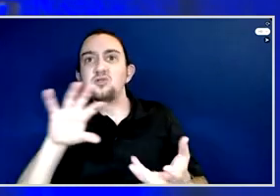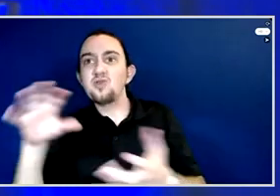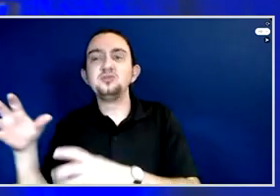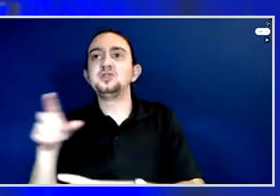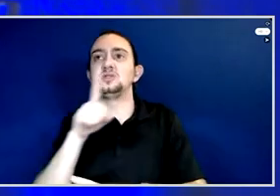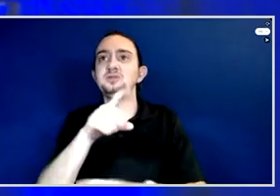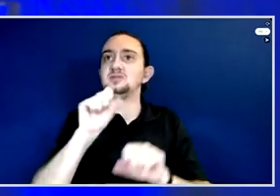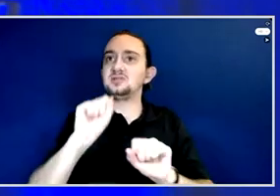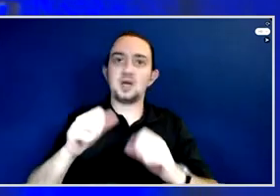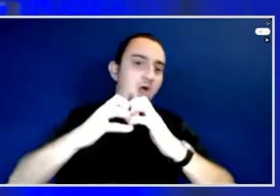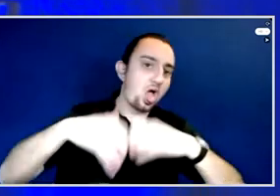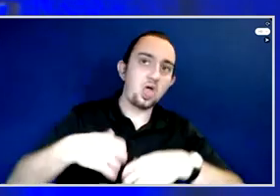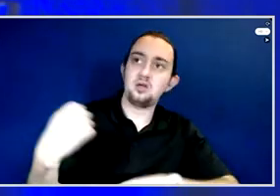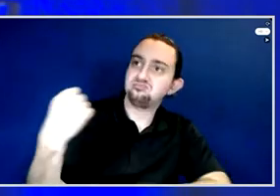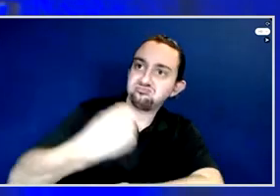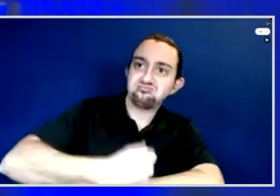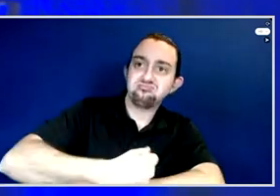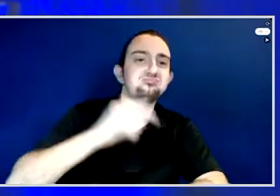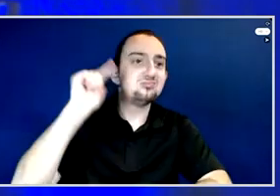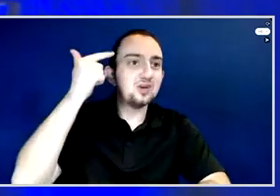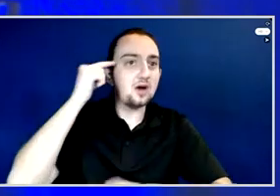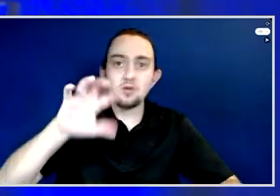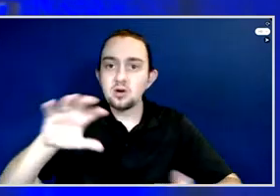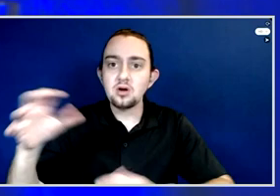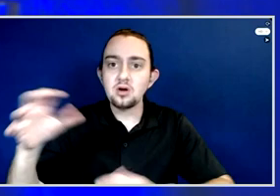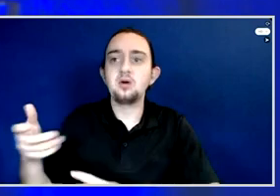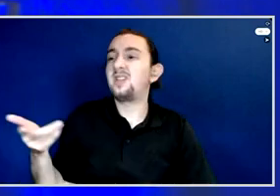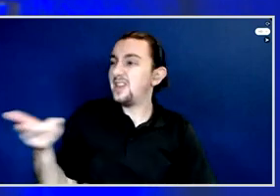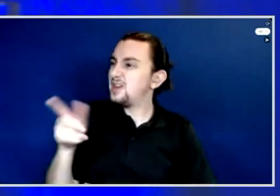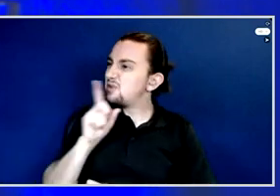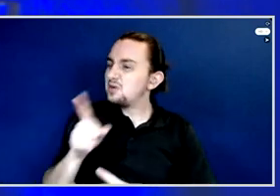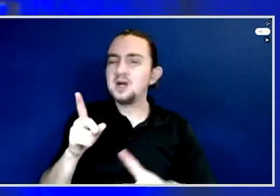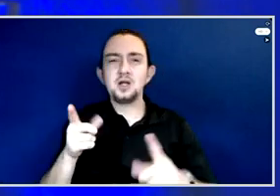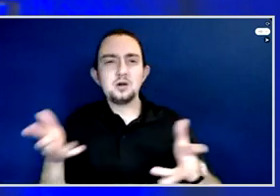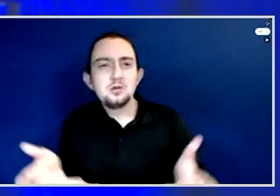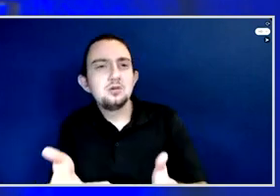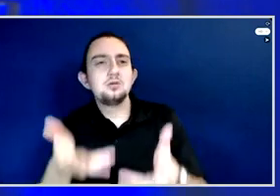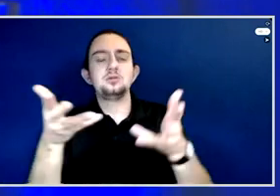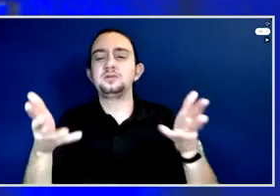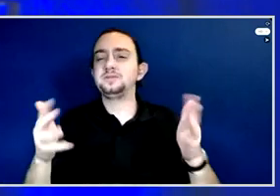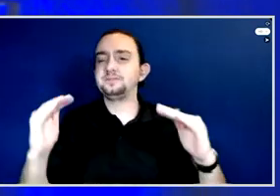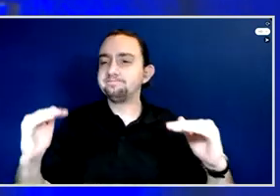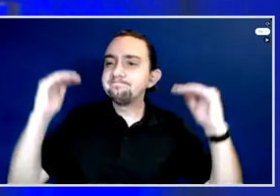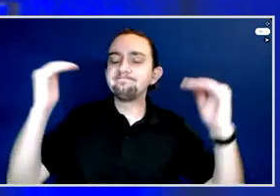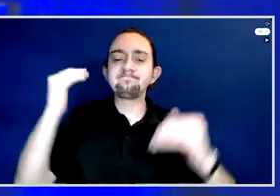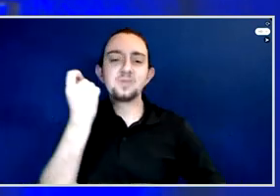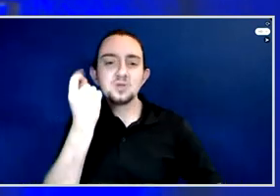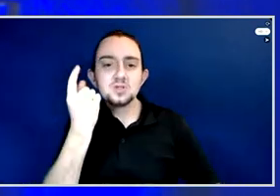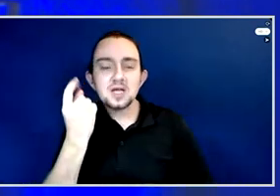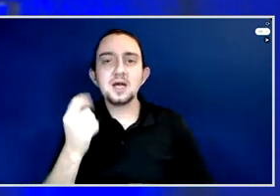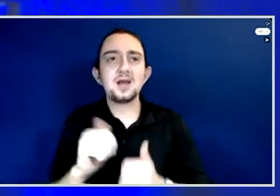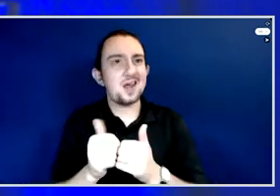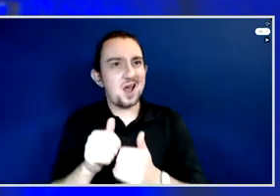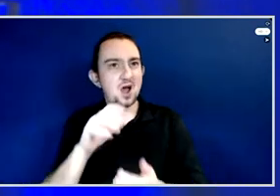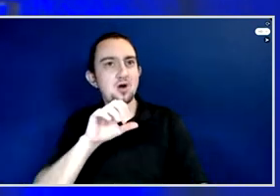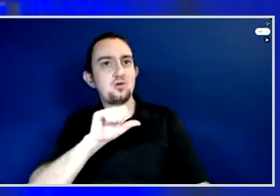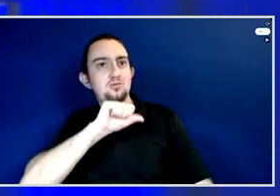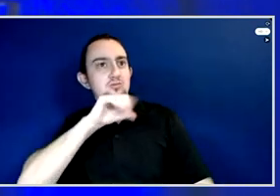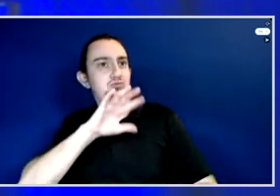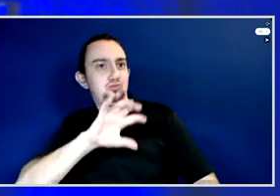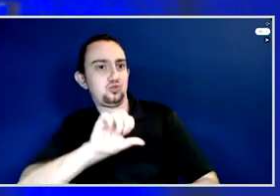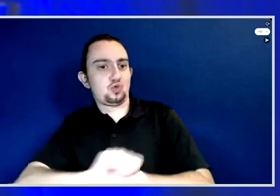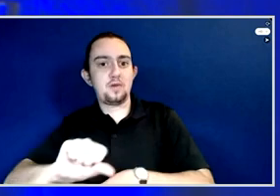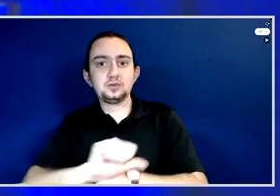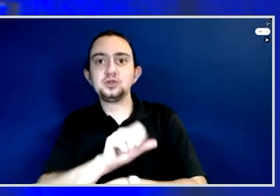needs. There, too, in terms of raising awareness, raising understanding about how corruption actually saps at the ability of governments to deliver